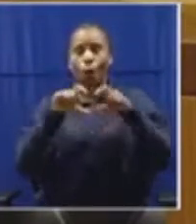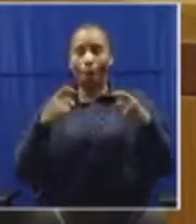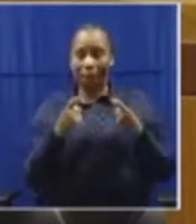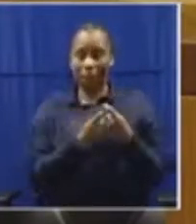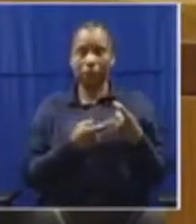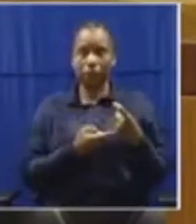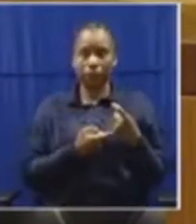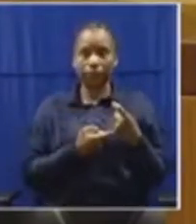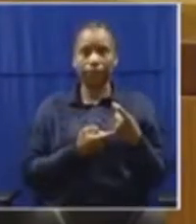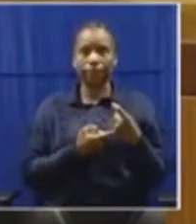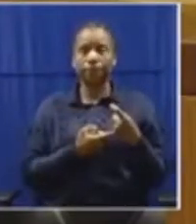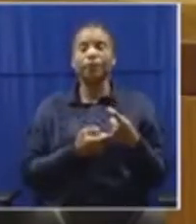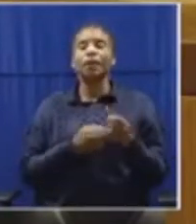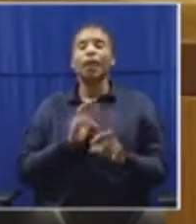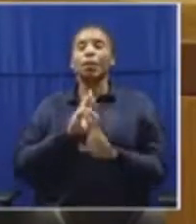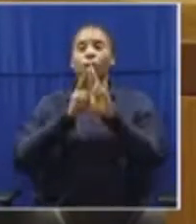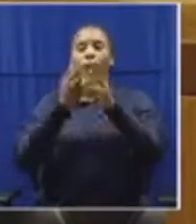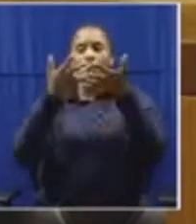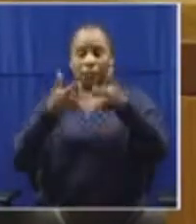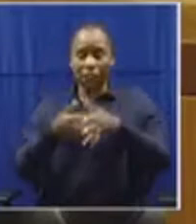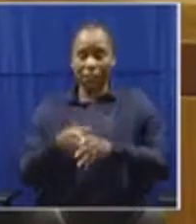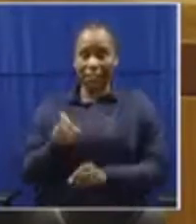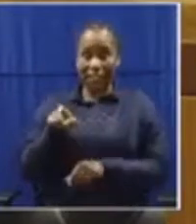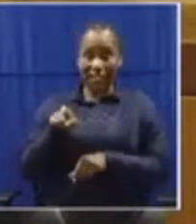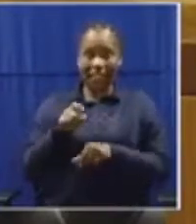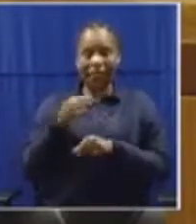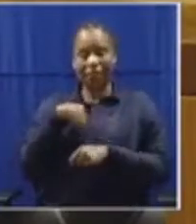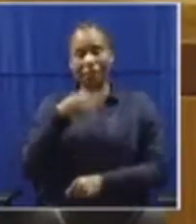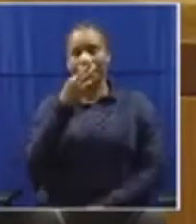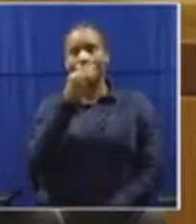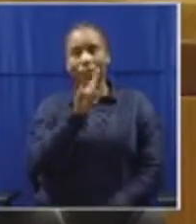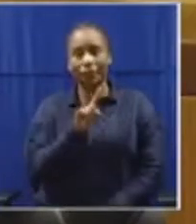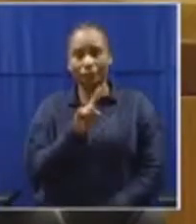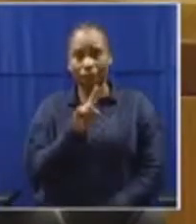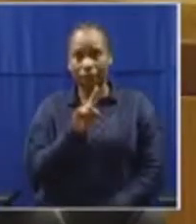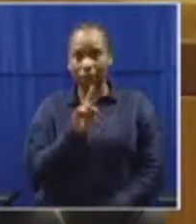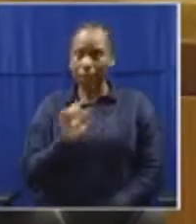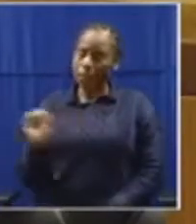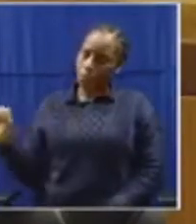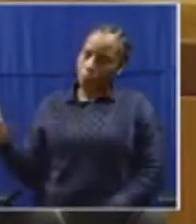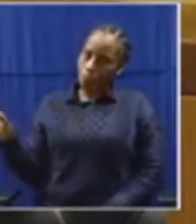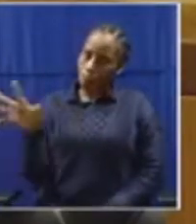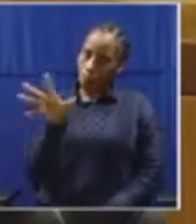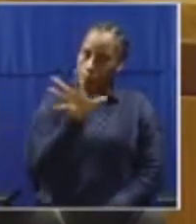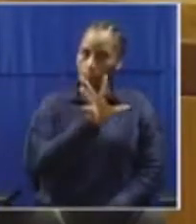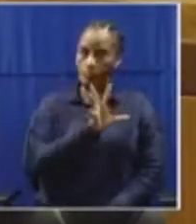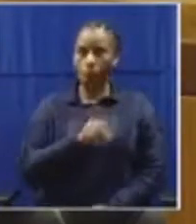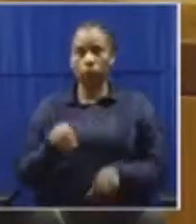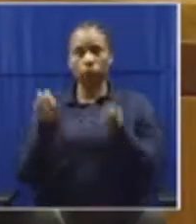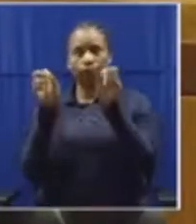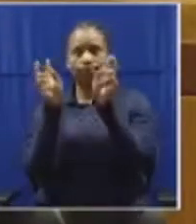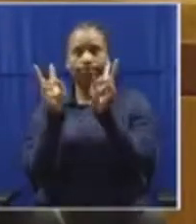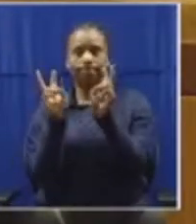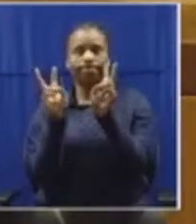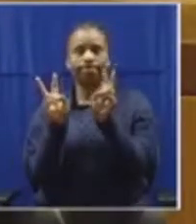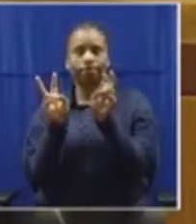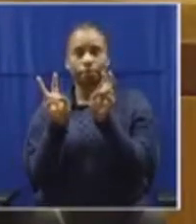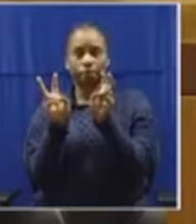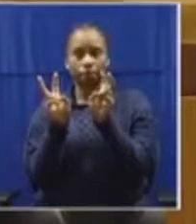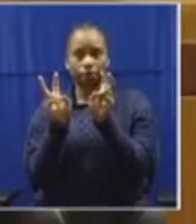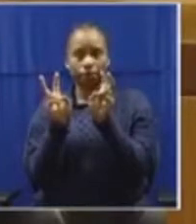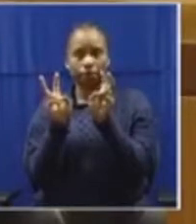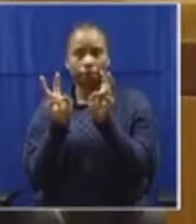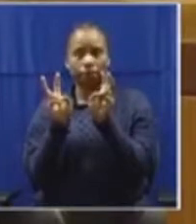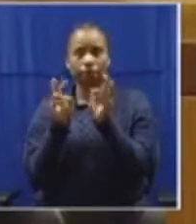National Executive, I said, this whole matter actually has put